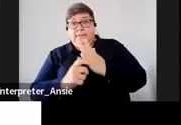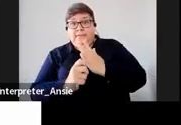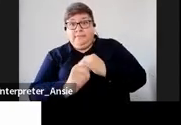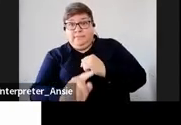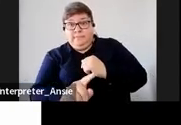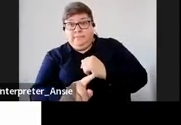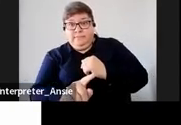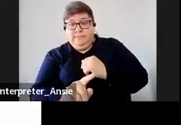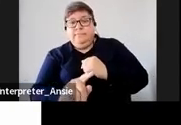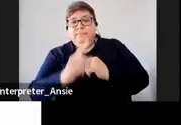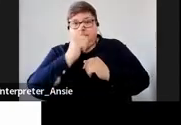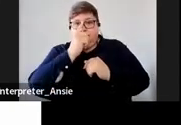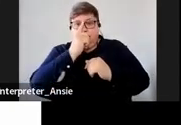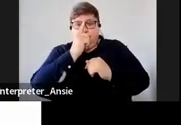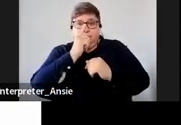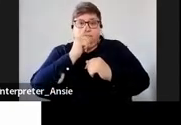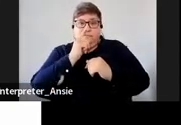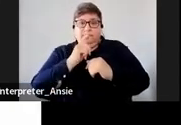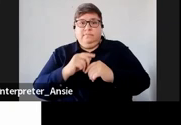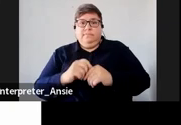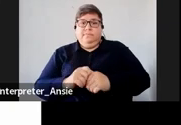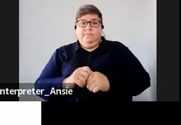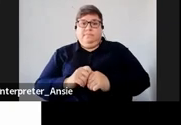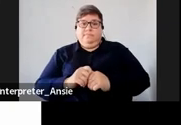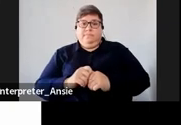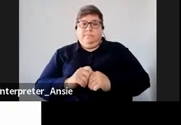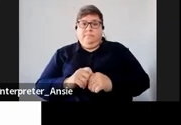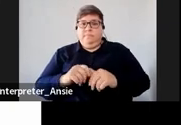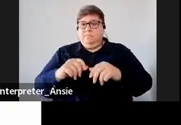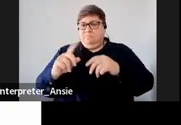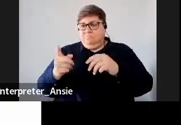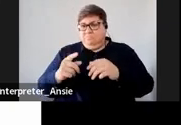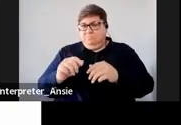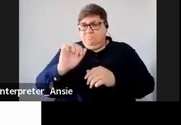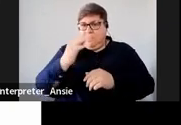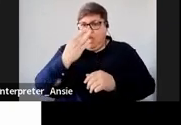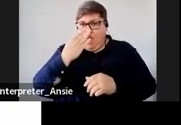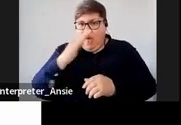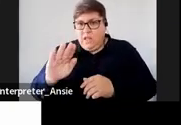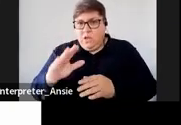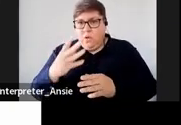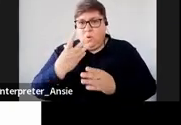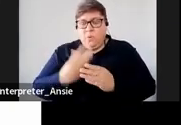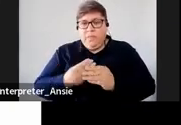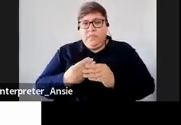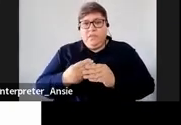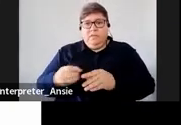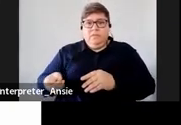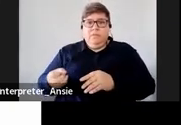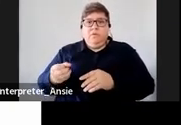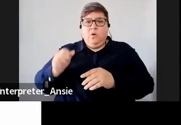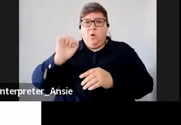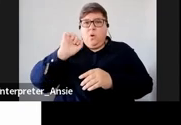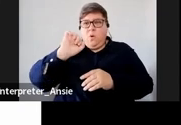intentional tax evasion it's another behavior and also comes with its own penalty